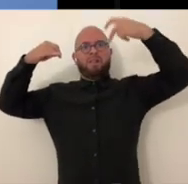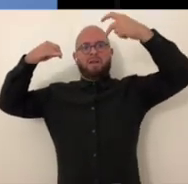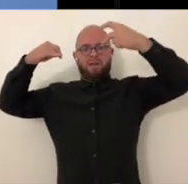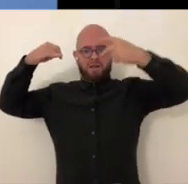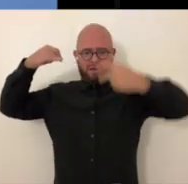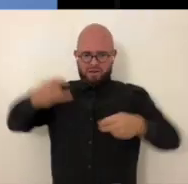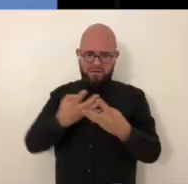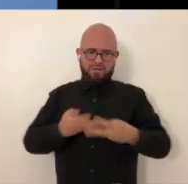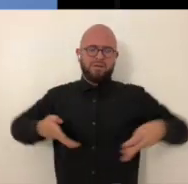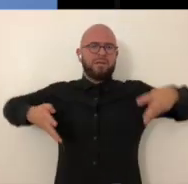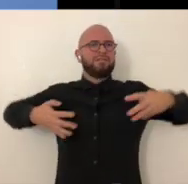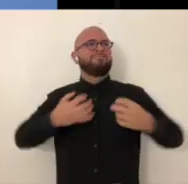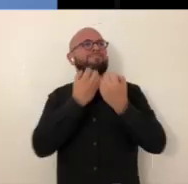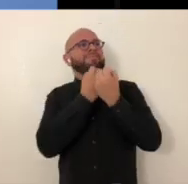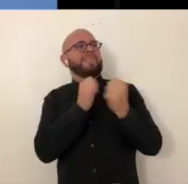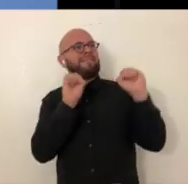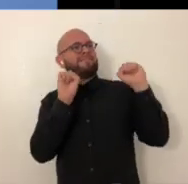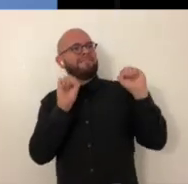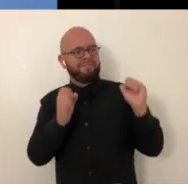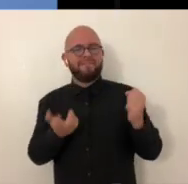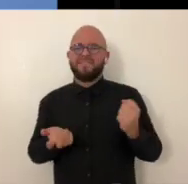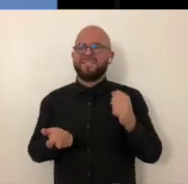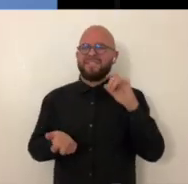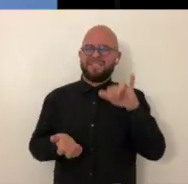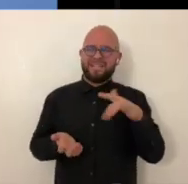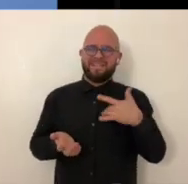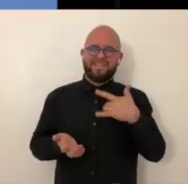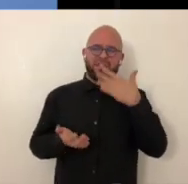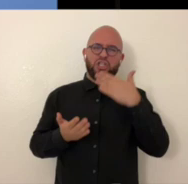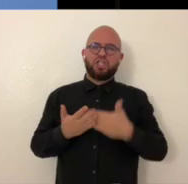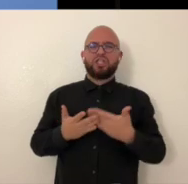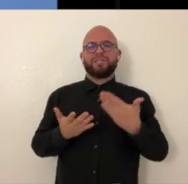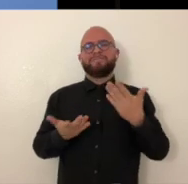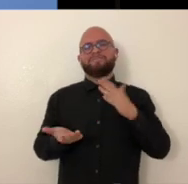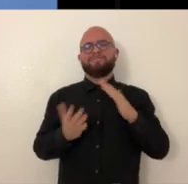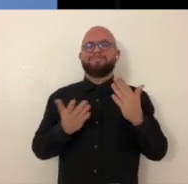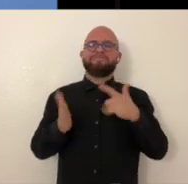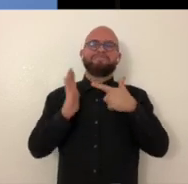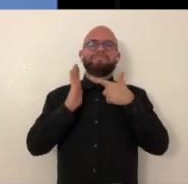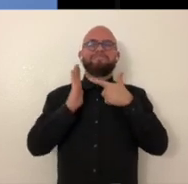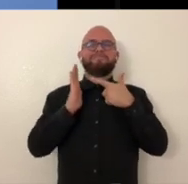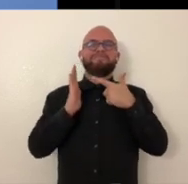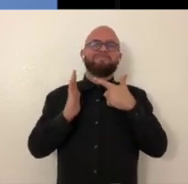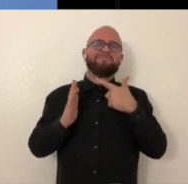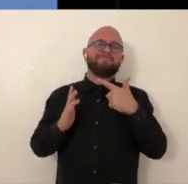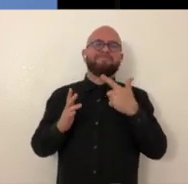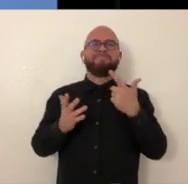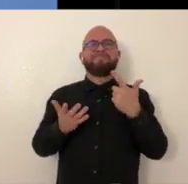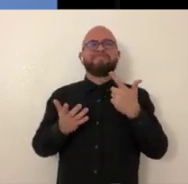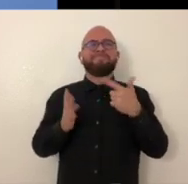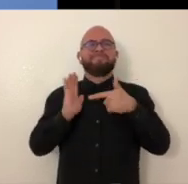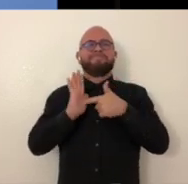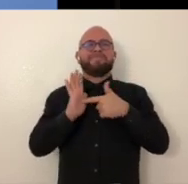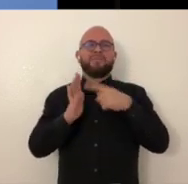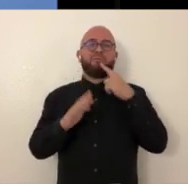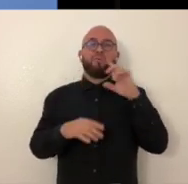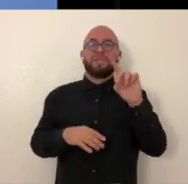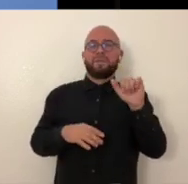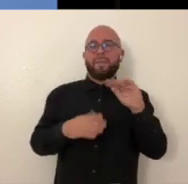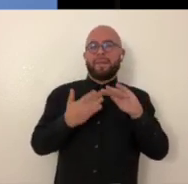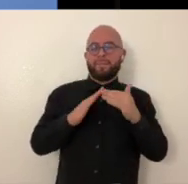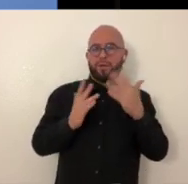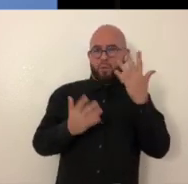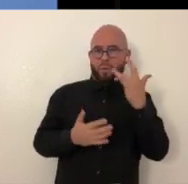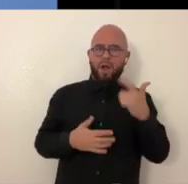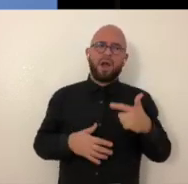example, you know, there's a net underneath them in case they fall. And I think that that kind of is a good illusion for the disability